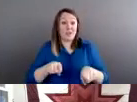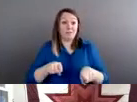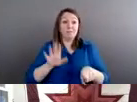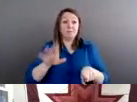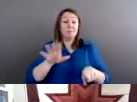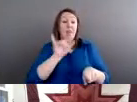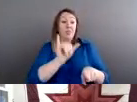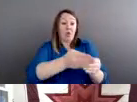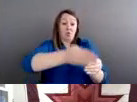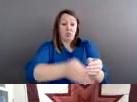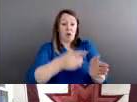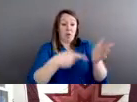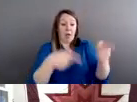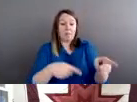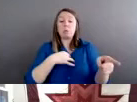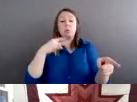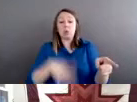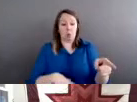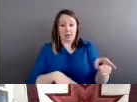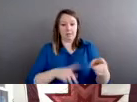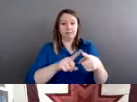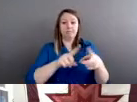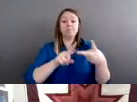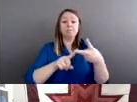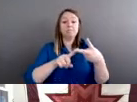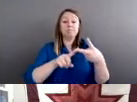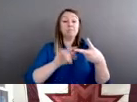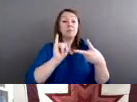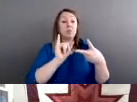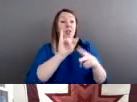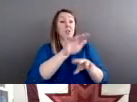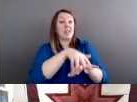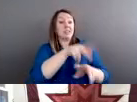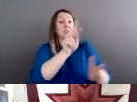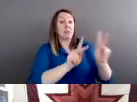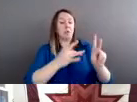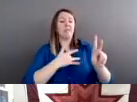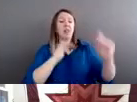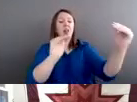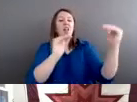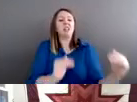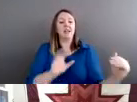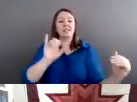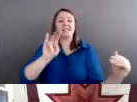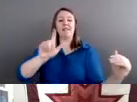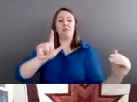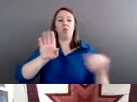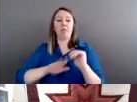Yes, we may think that the Indian people have a less civilized system, but he's right.